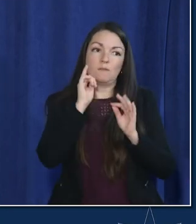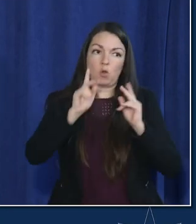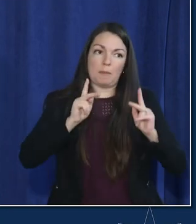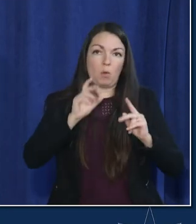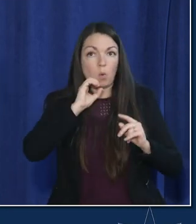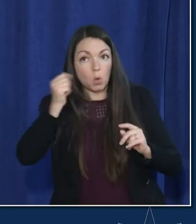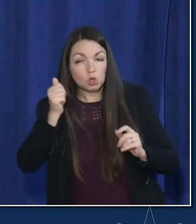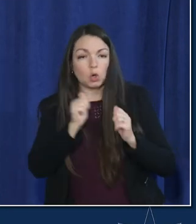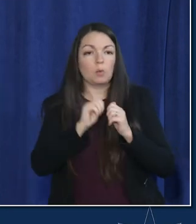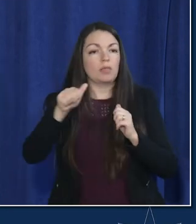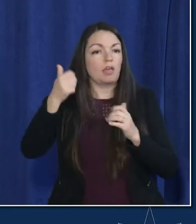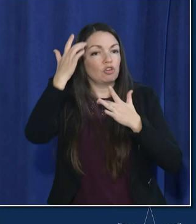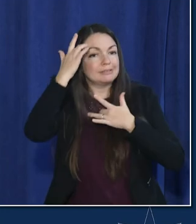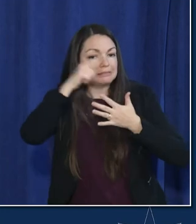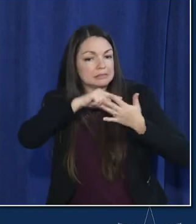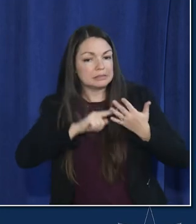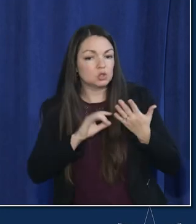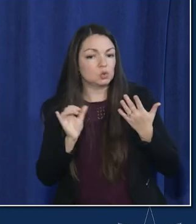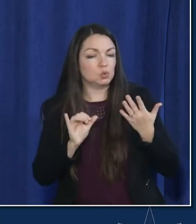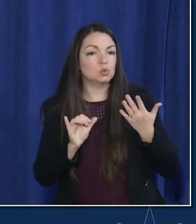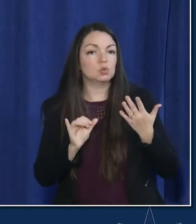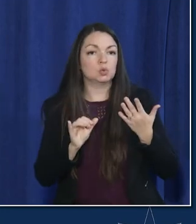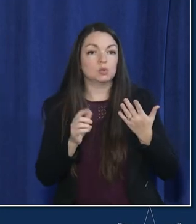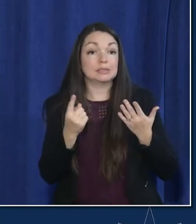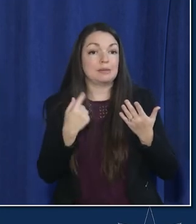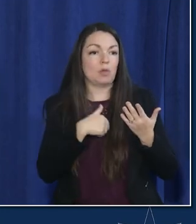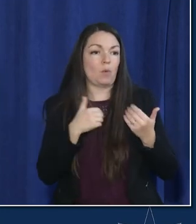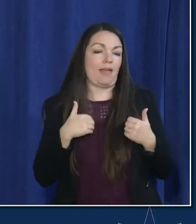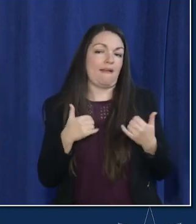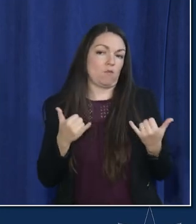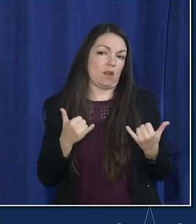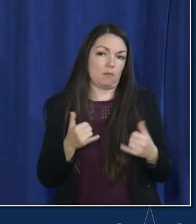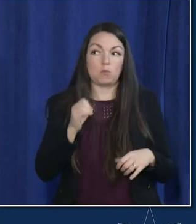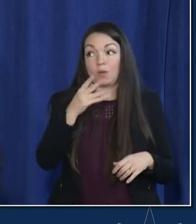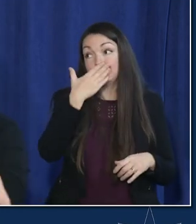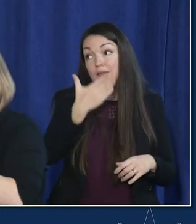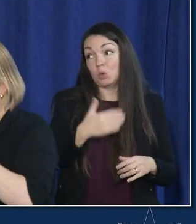underlying conditions um and it's one of the tools that we have right at the moment thanks yep